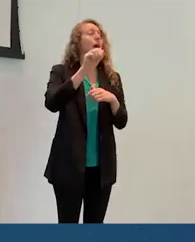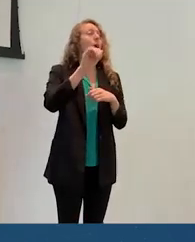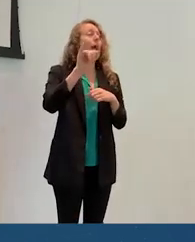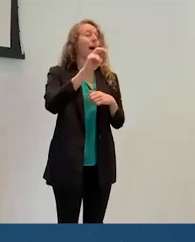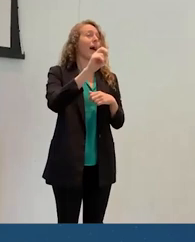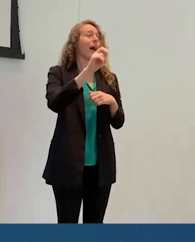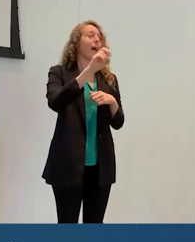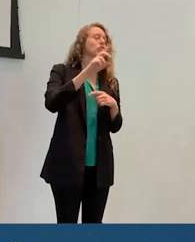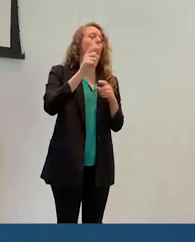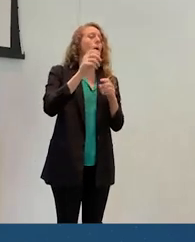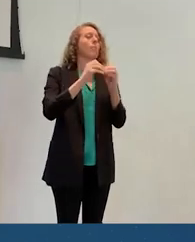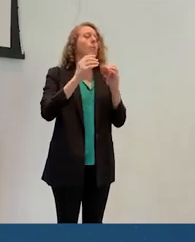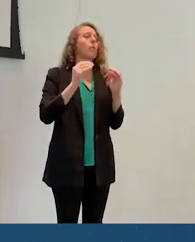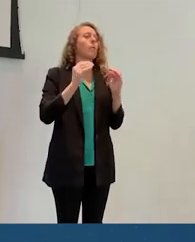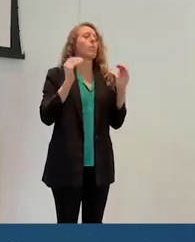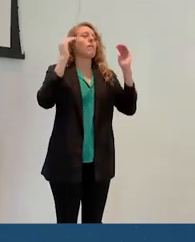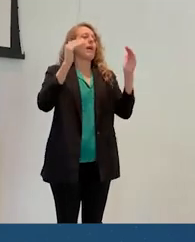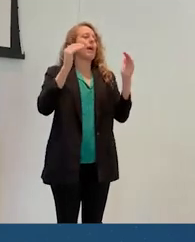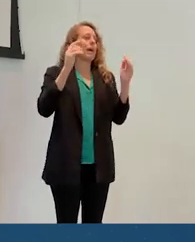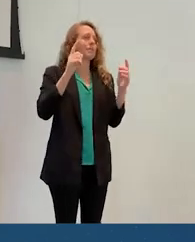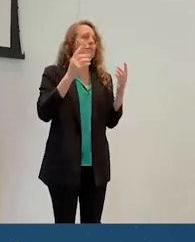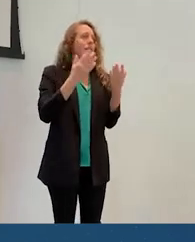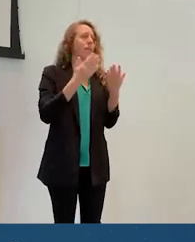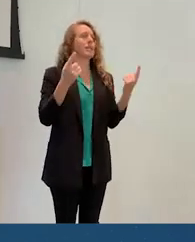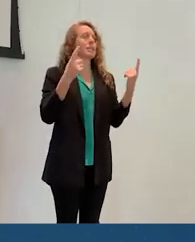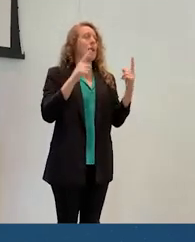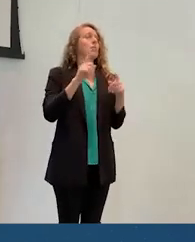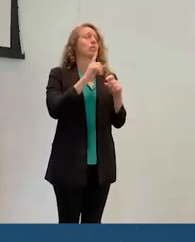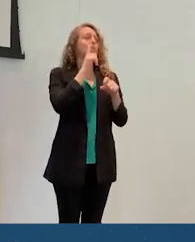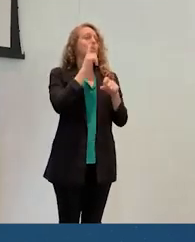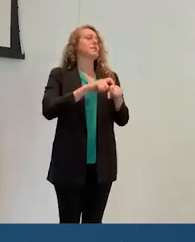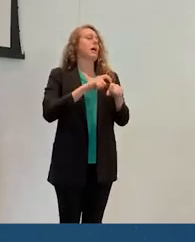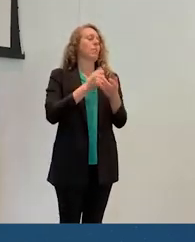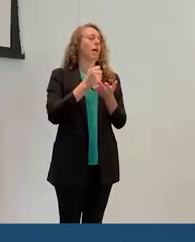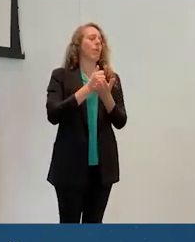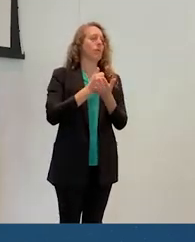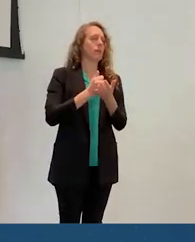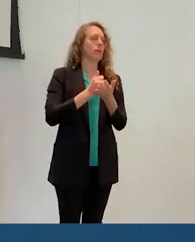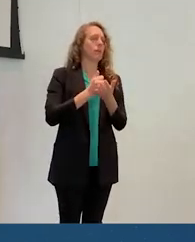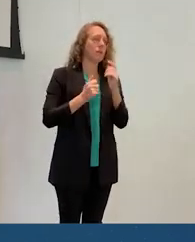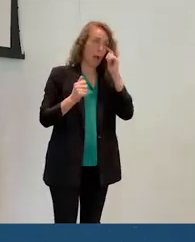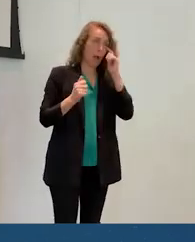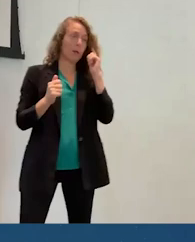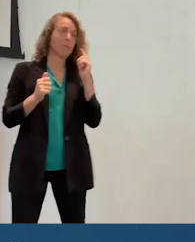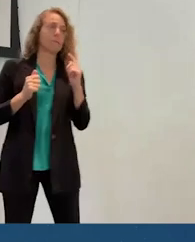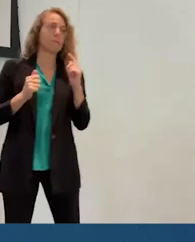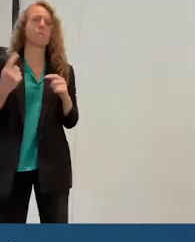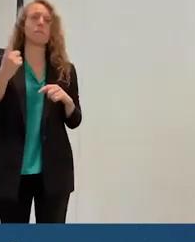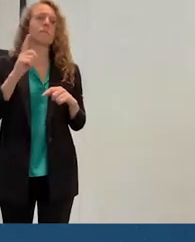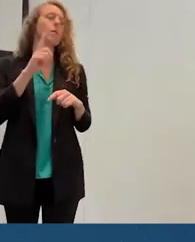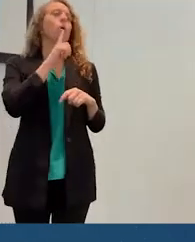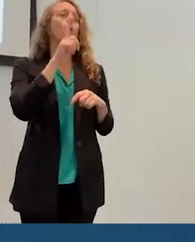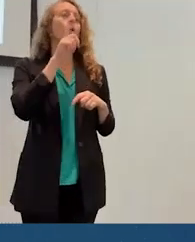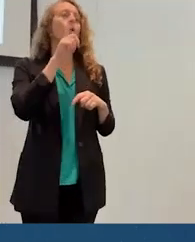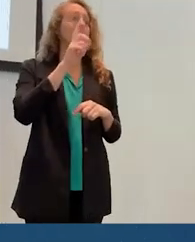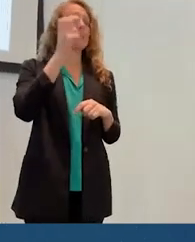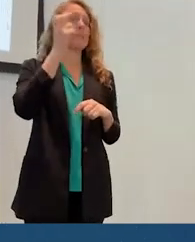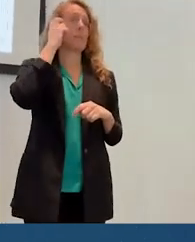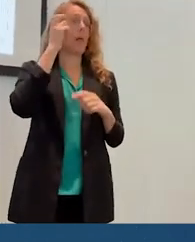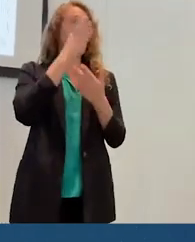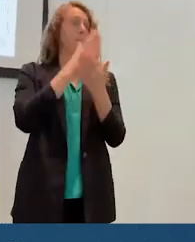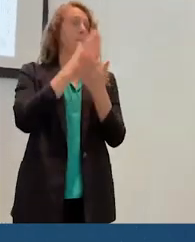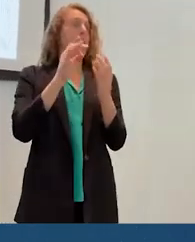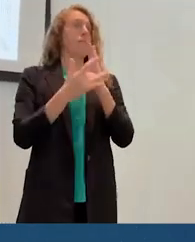advanced and things start occurring in real time. It's for somebody who is blind and part of the tech community, it's